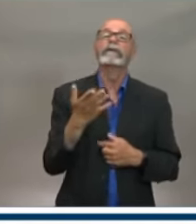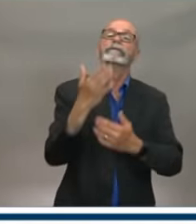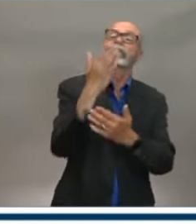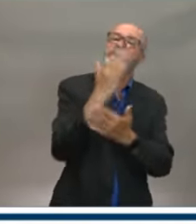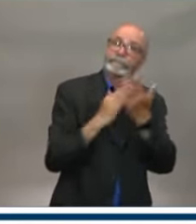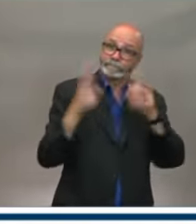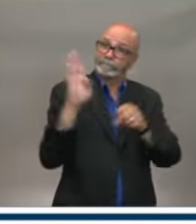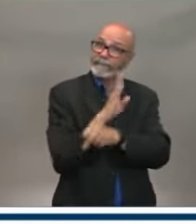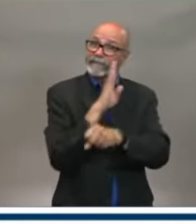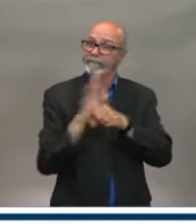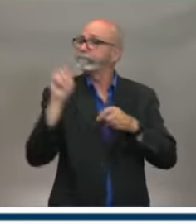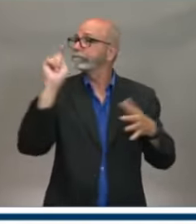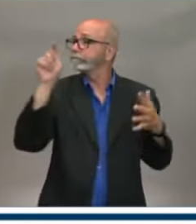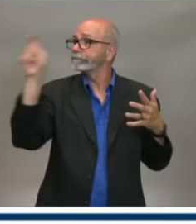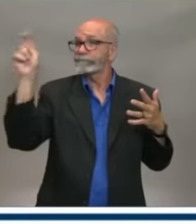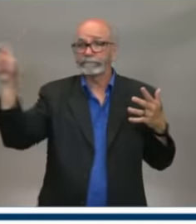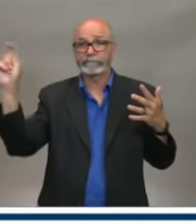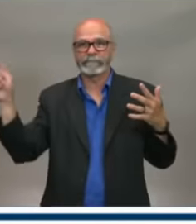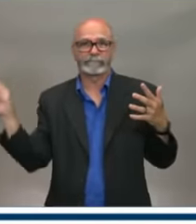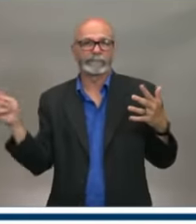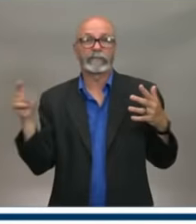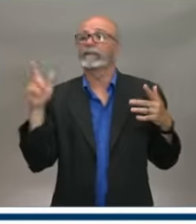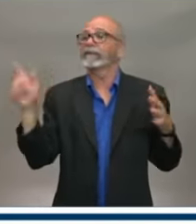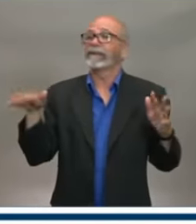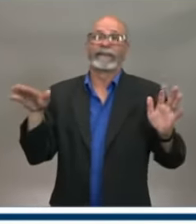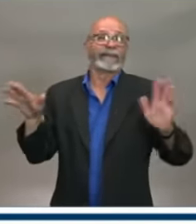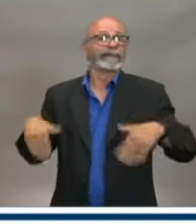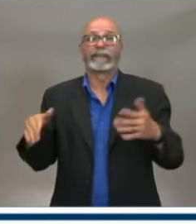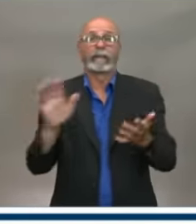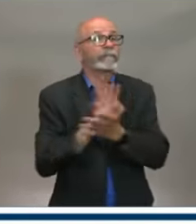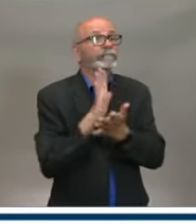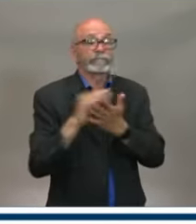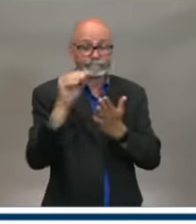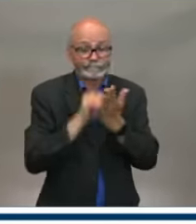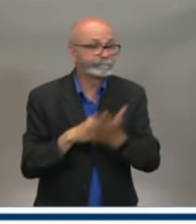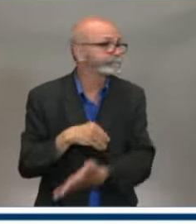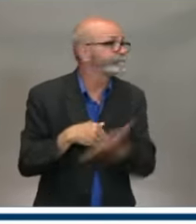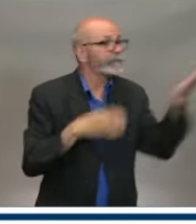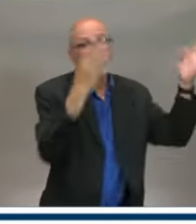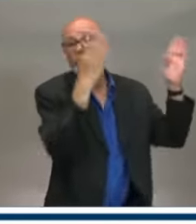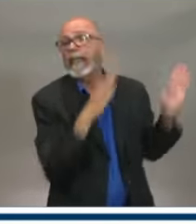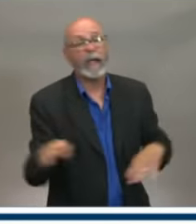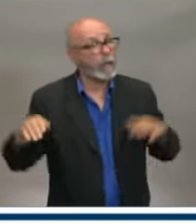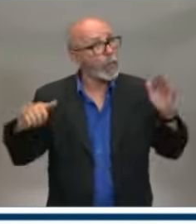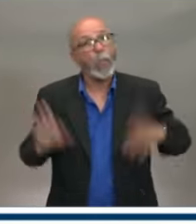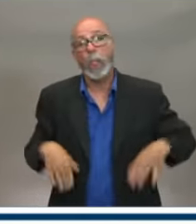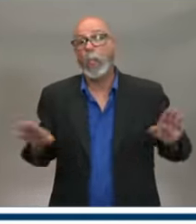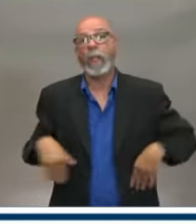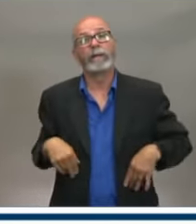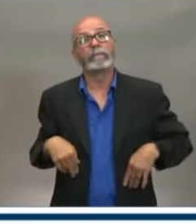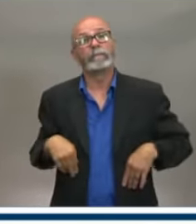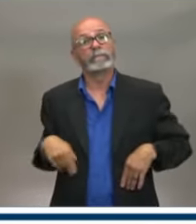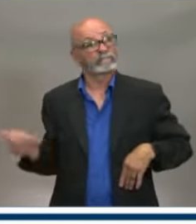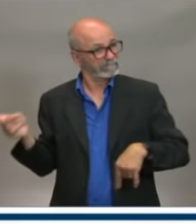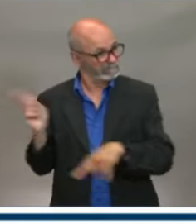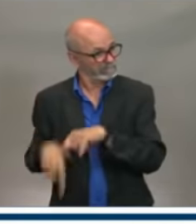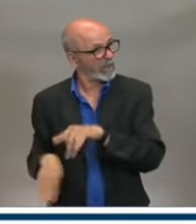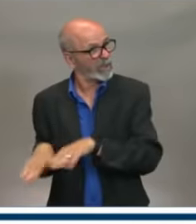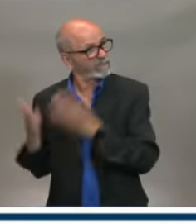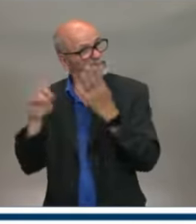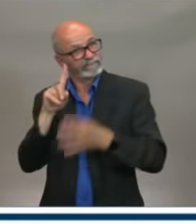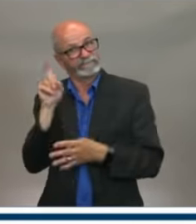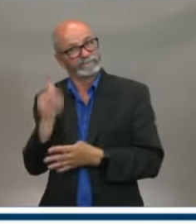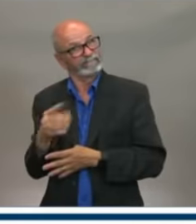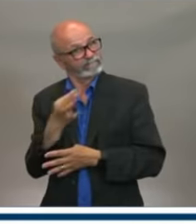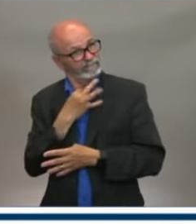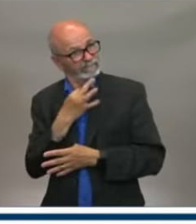haven't yet submitted plans. Are those businesses without plans not allowed to open on June 5th, and which sectors haven't yet submitted proposals that